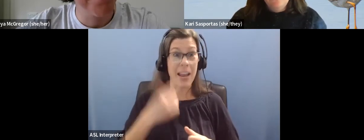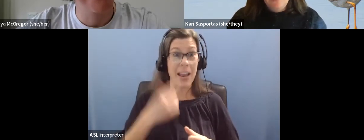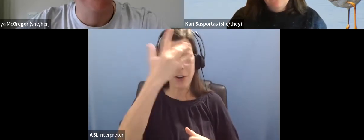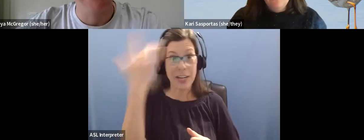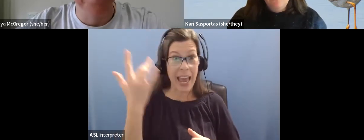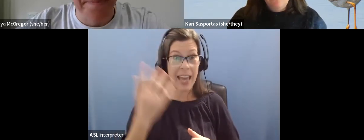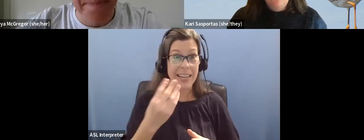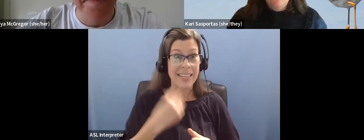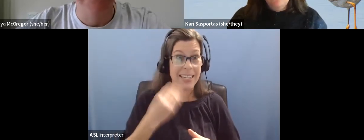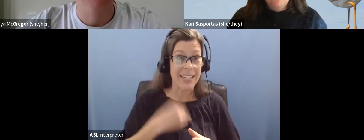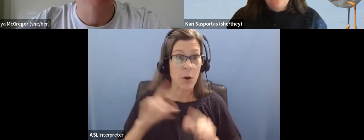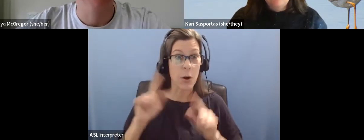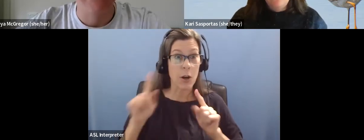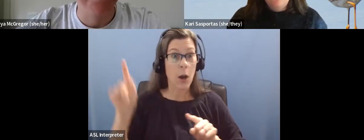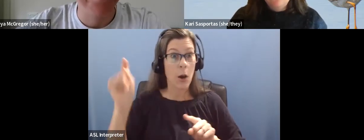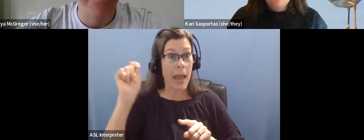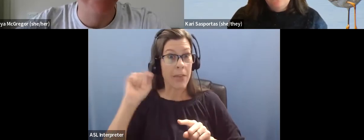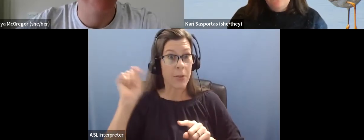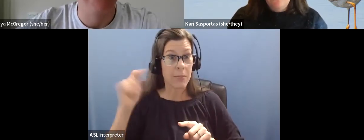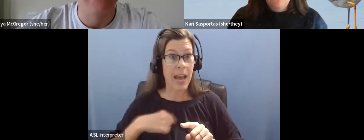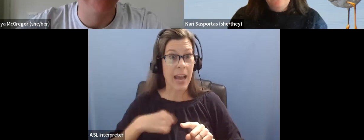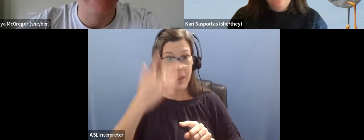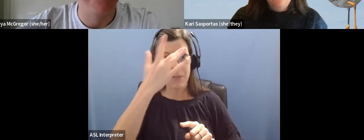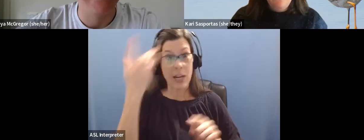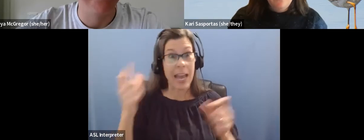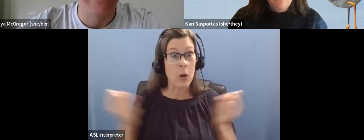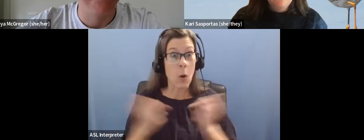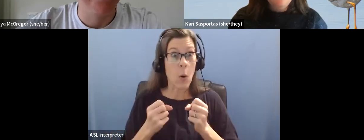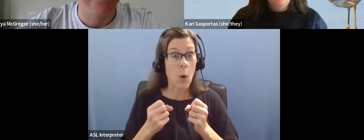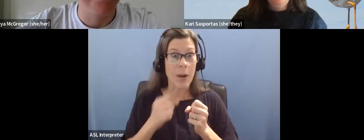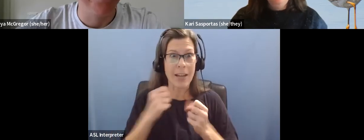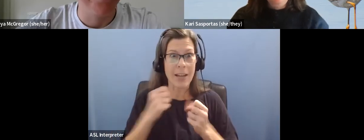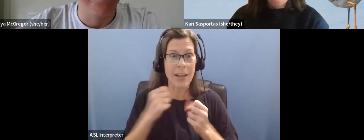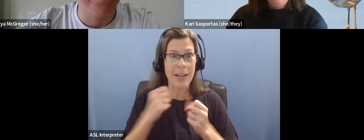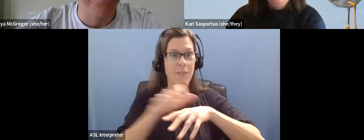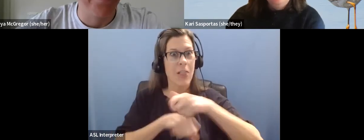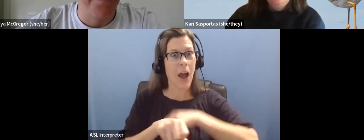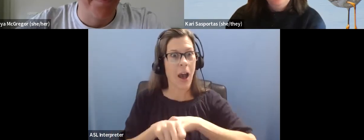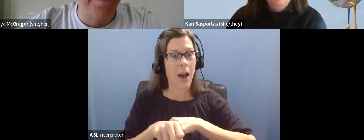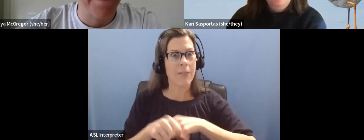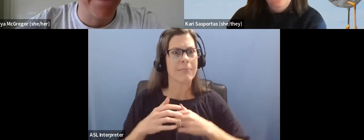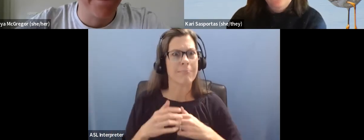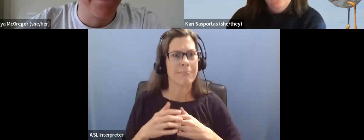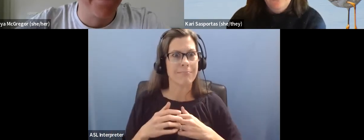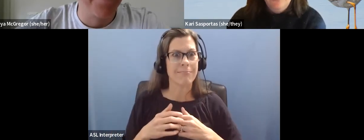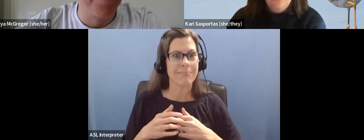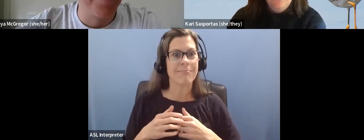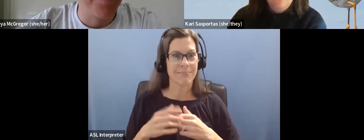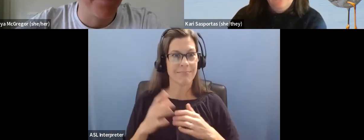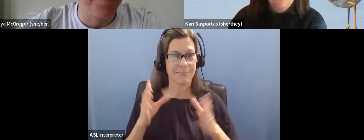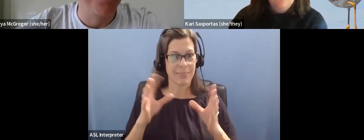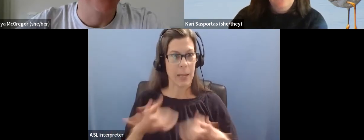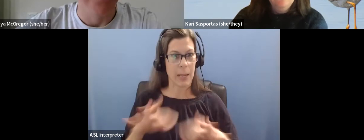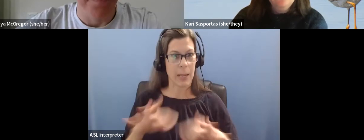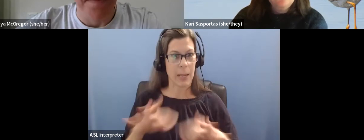forget to go to the bathroom or I forget that it's really cold and I don't have gloves. And so it's, it's important also to plan ahead